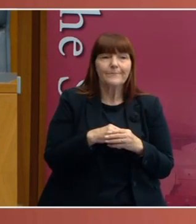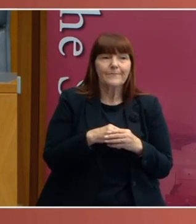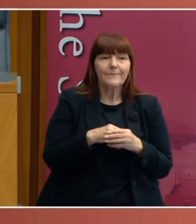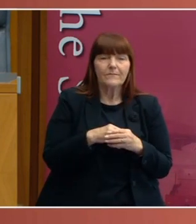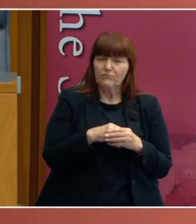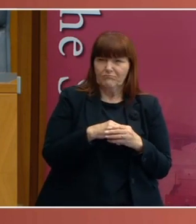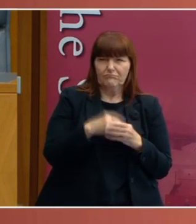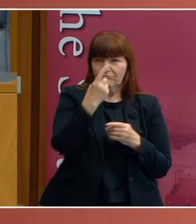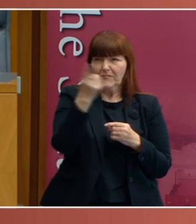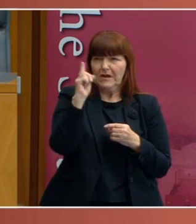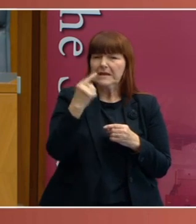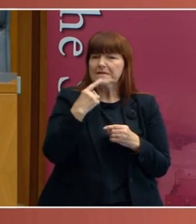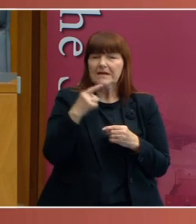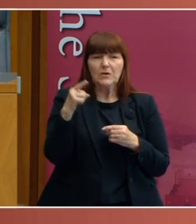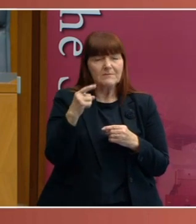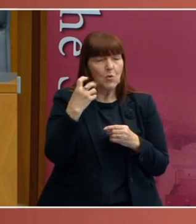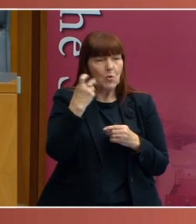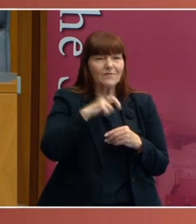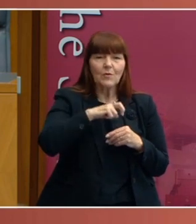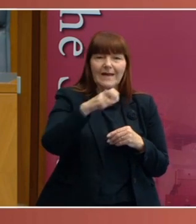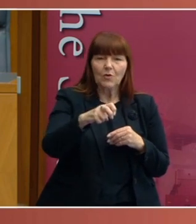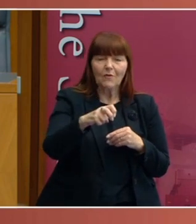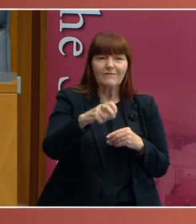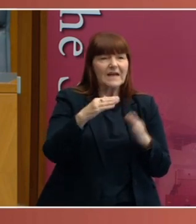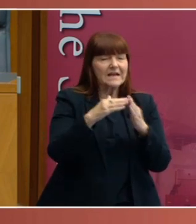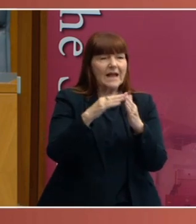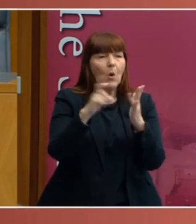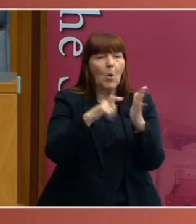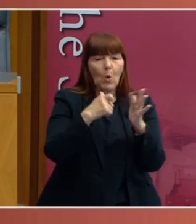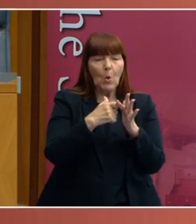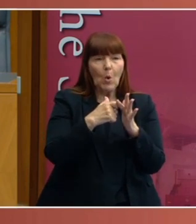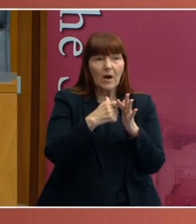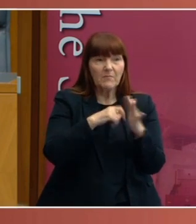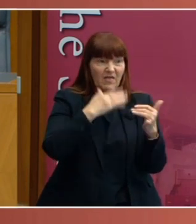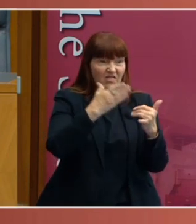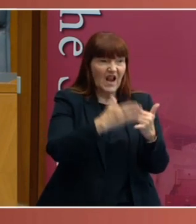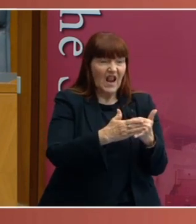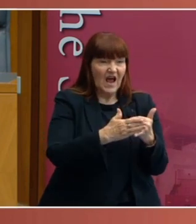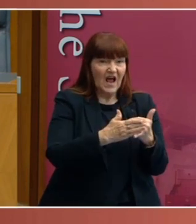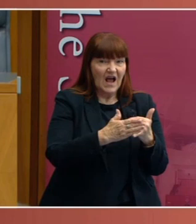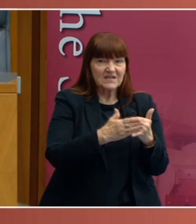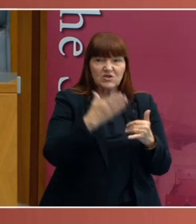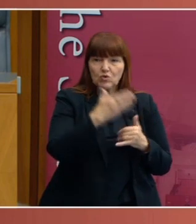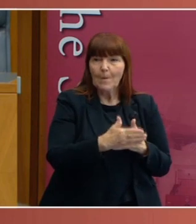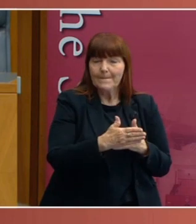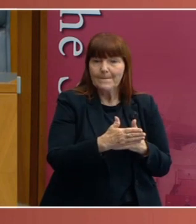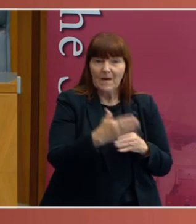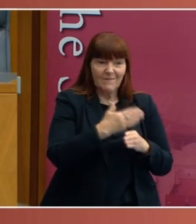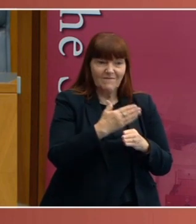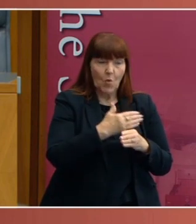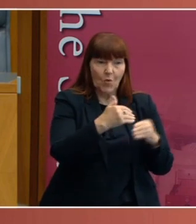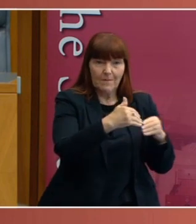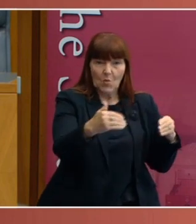the conductor said, well, I'm sorry, you're going to have to get off in Cook, which was the last place before the border with Western Australia.